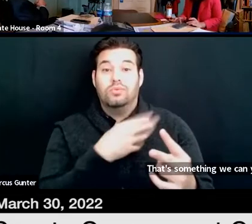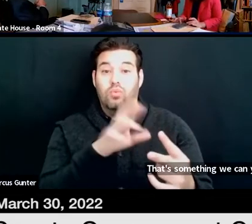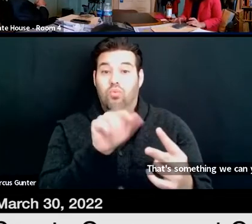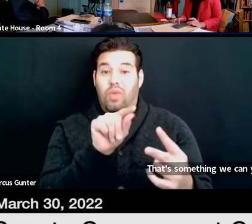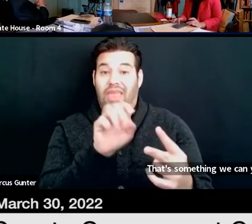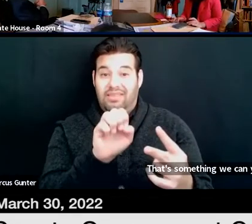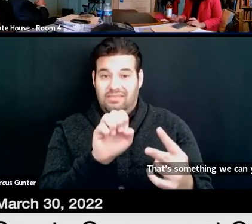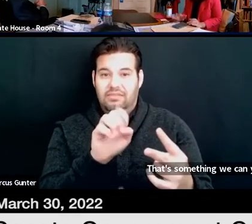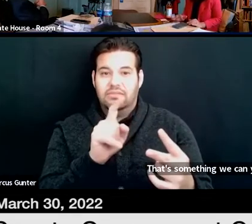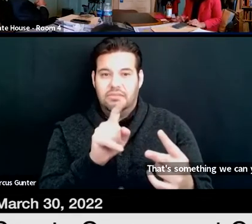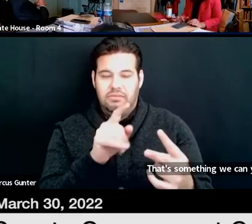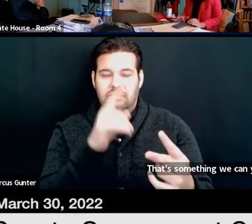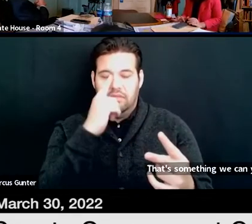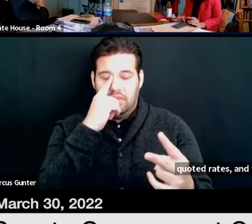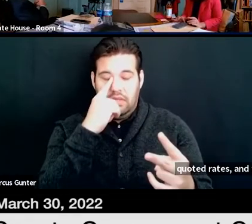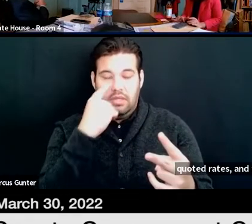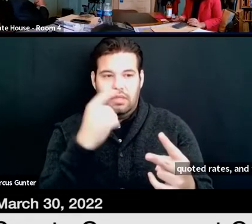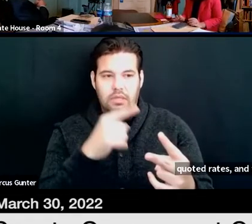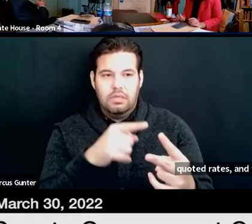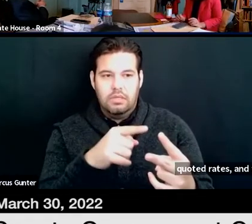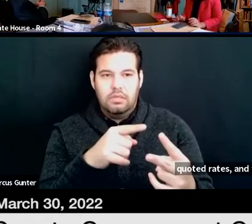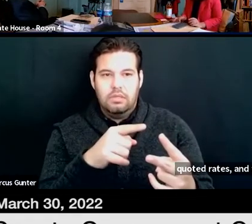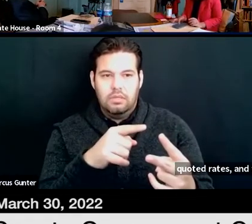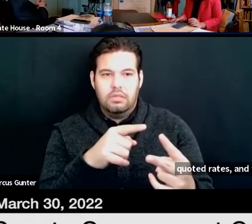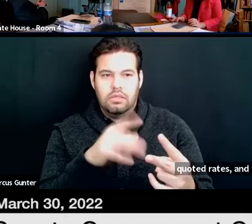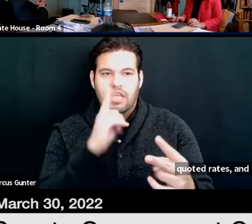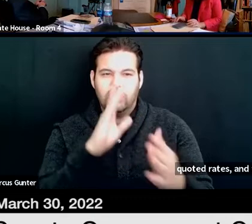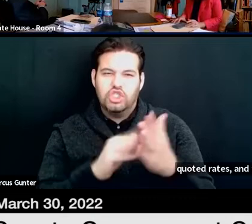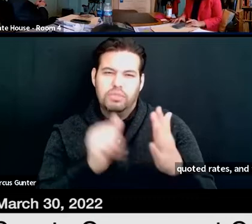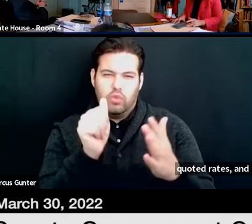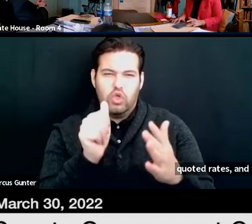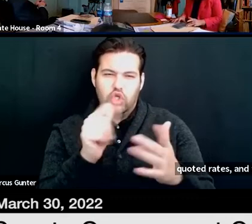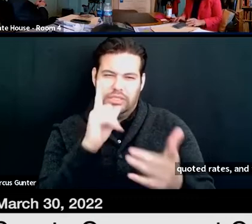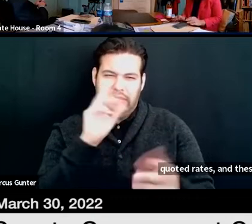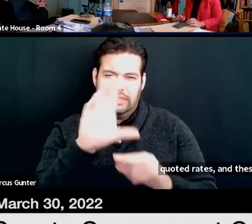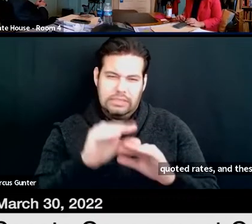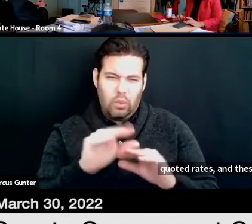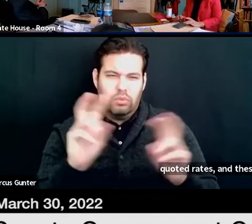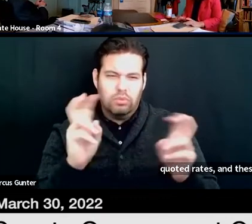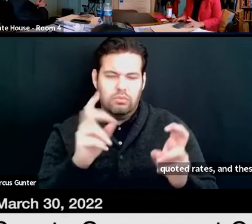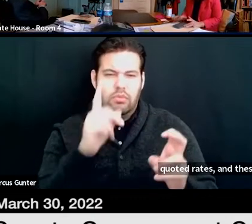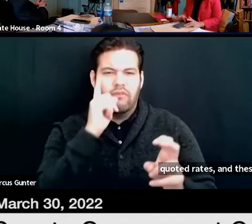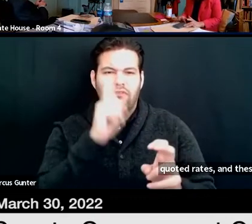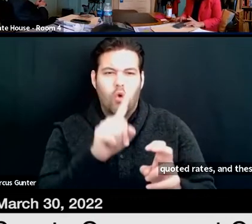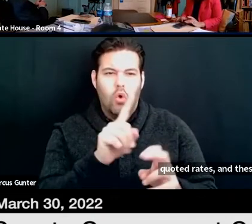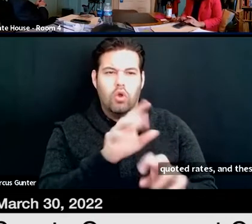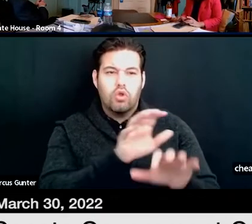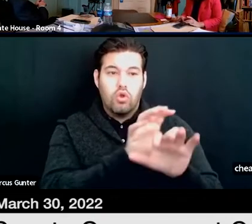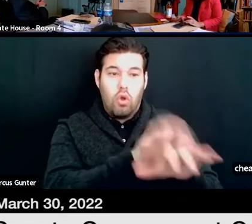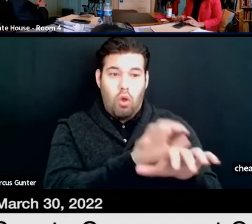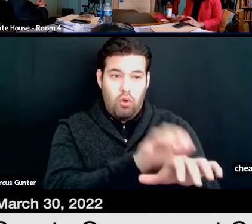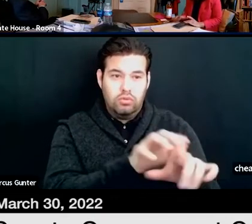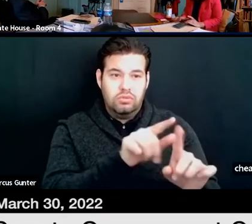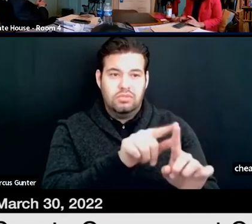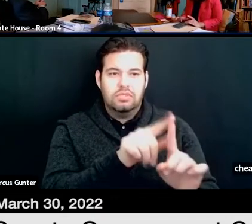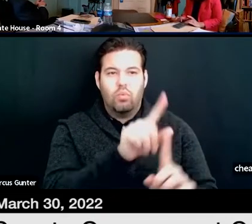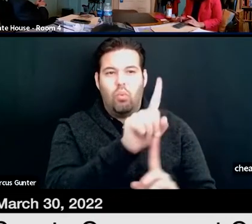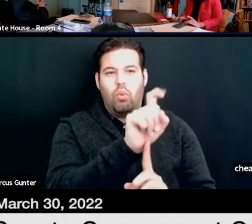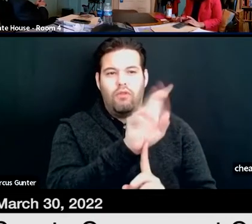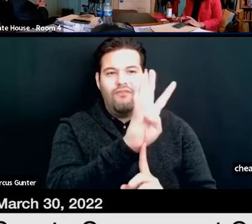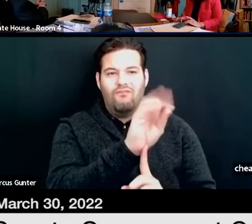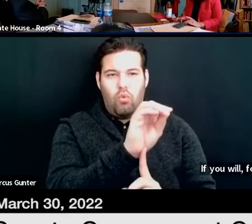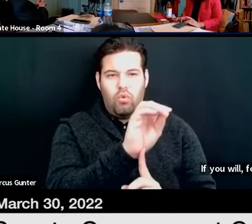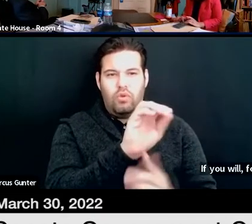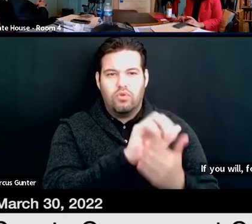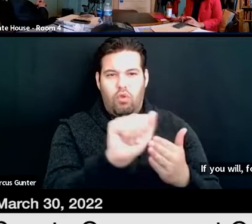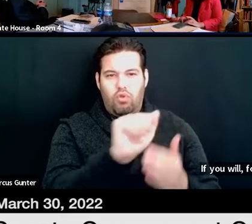bulk rates and the cheaper rates, if you will, for CART services is $140 an